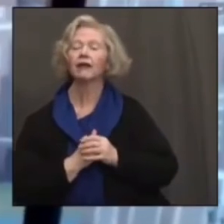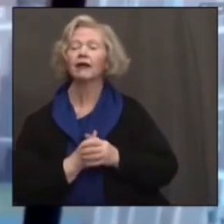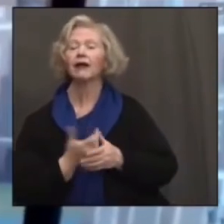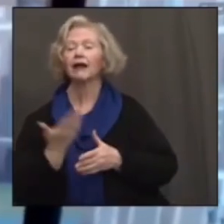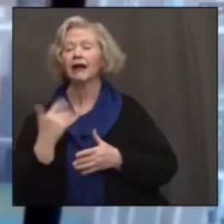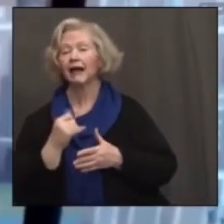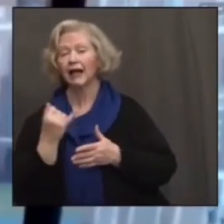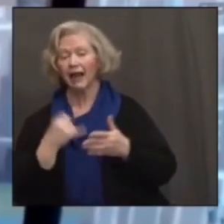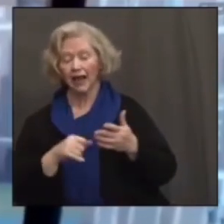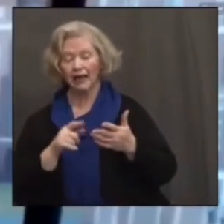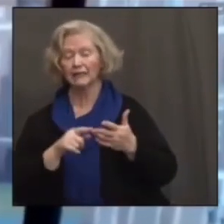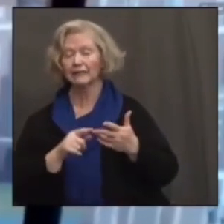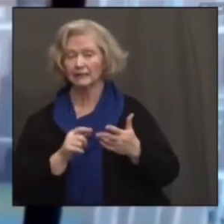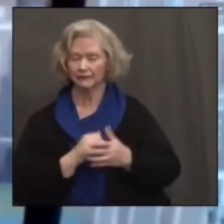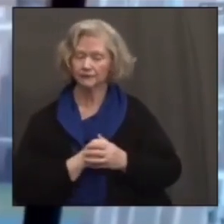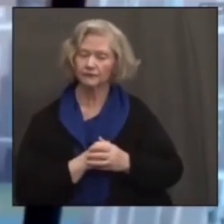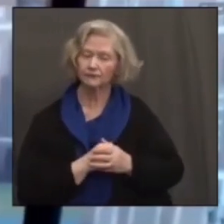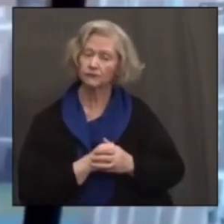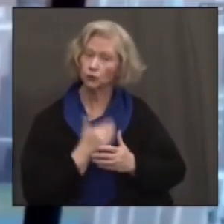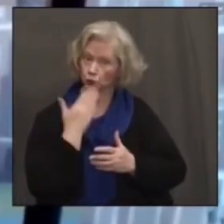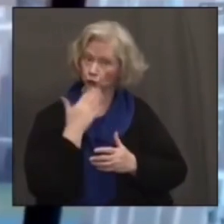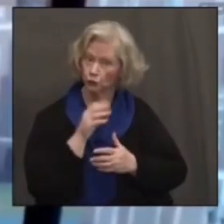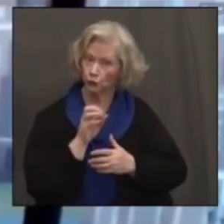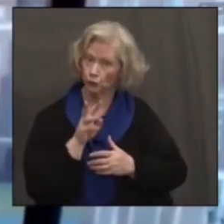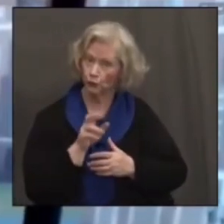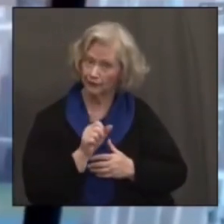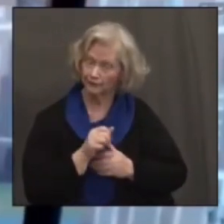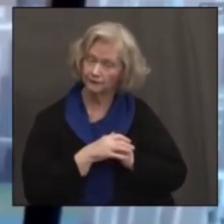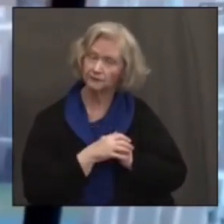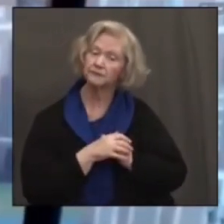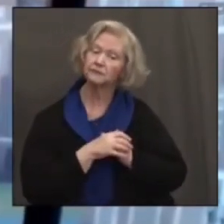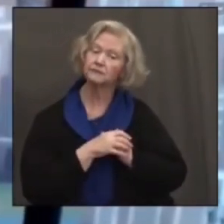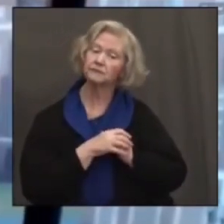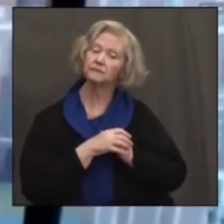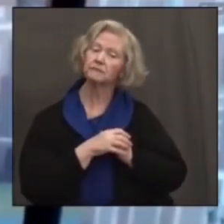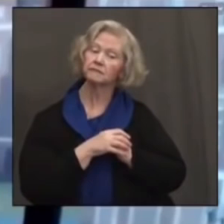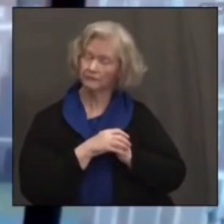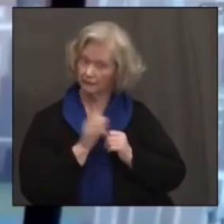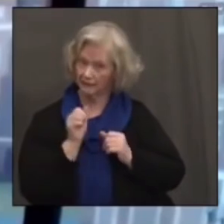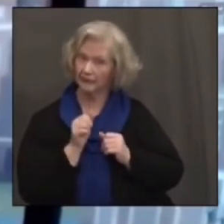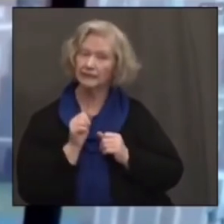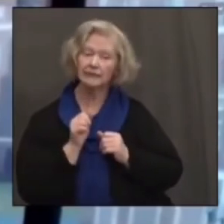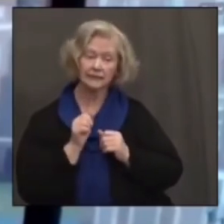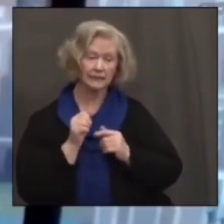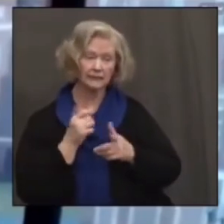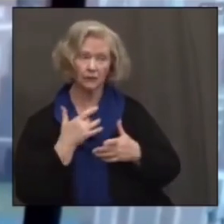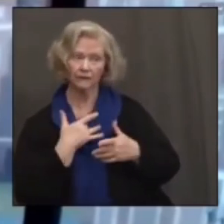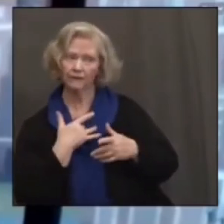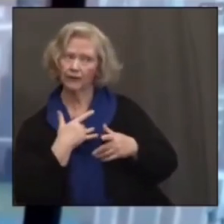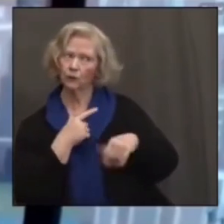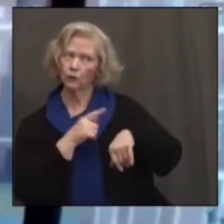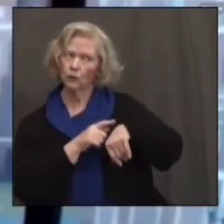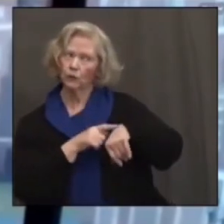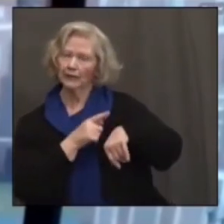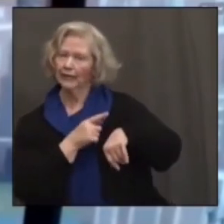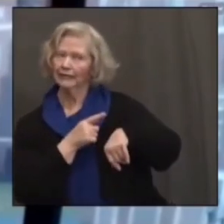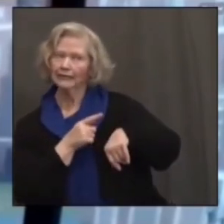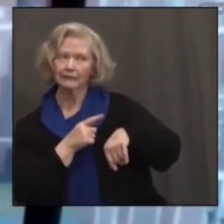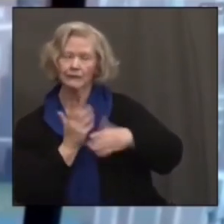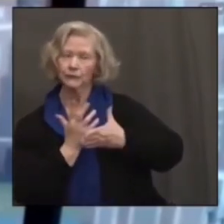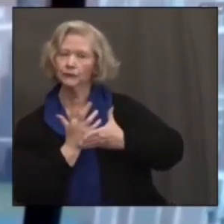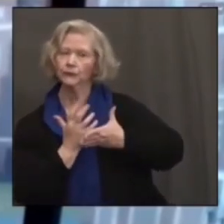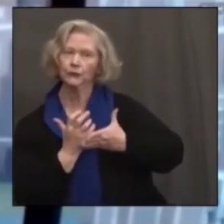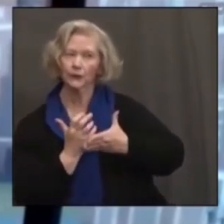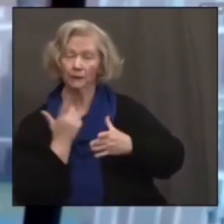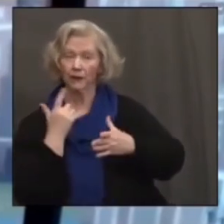point, which is the good news, which is that although, you know, although we are in this race against time with these new variants, and